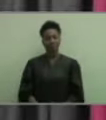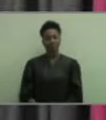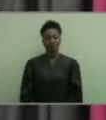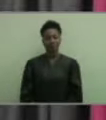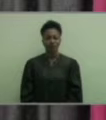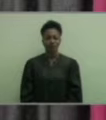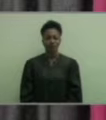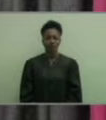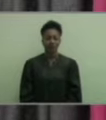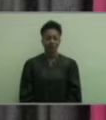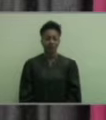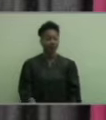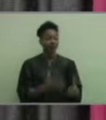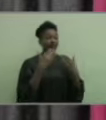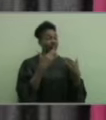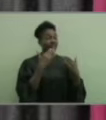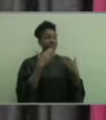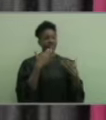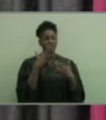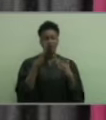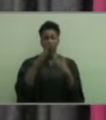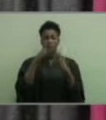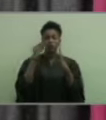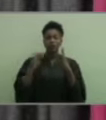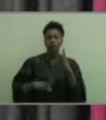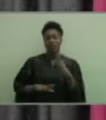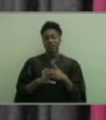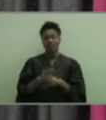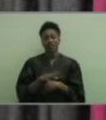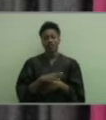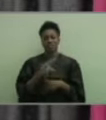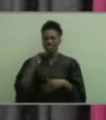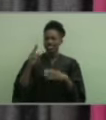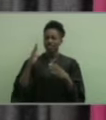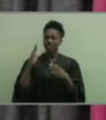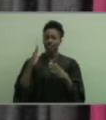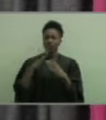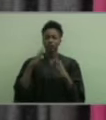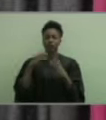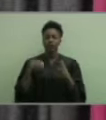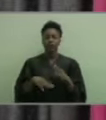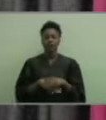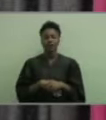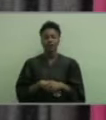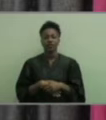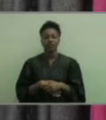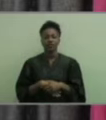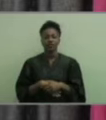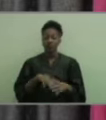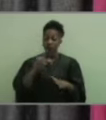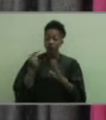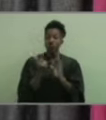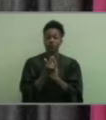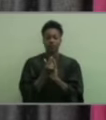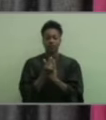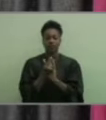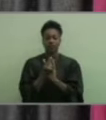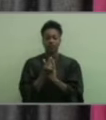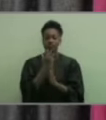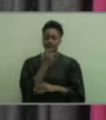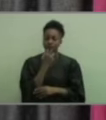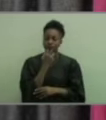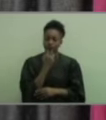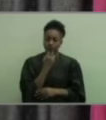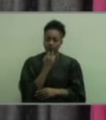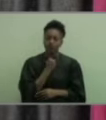Thank you Uday and Varen for those encouraging words. Graduates, it is my hope that you will cherish the memories that were shared